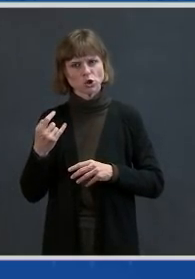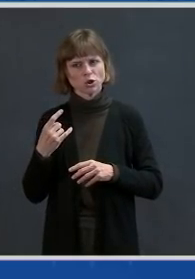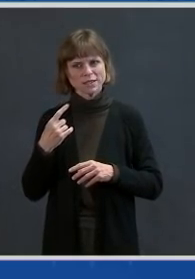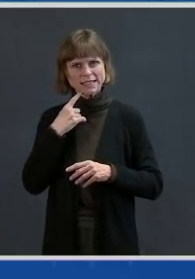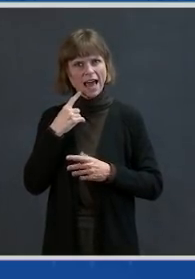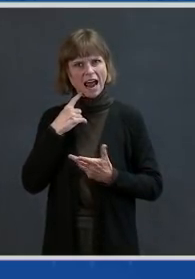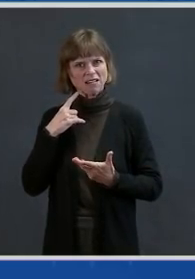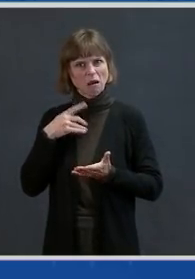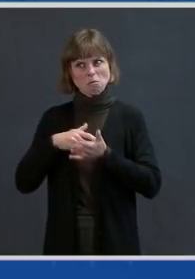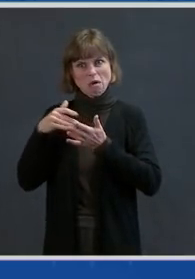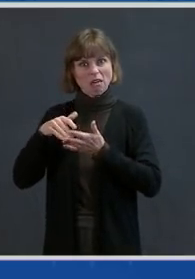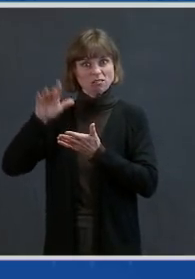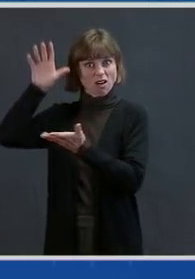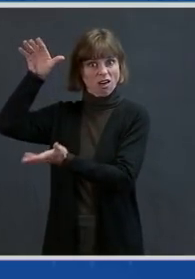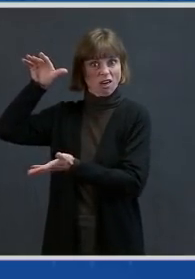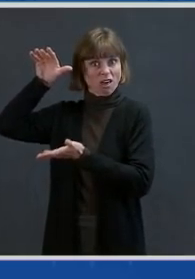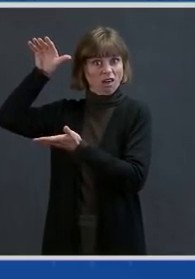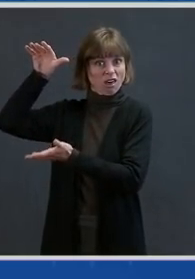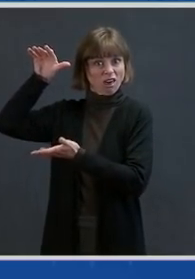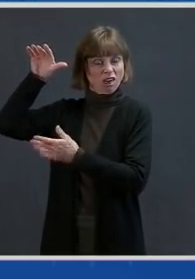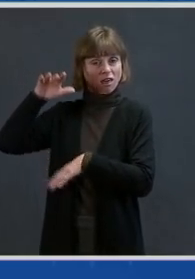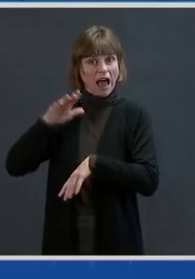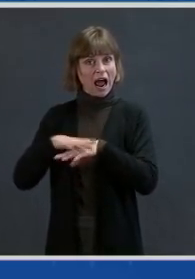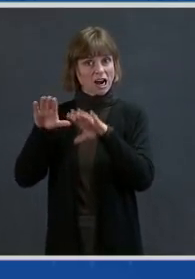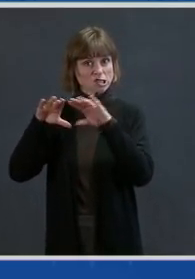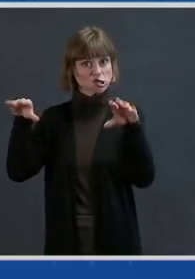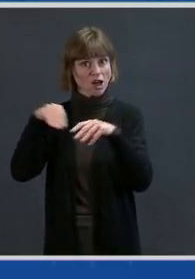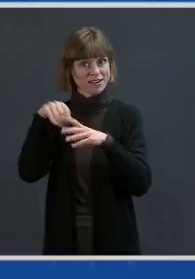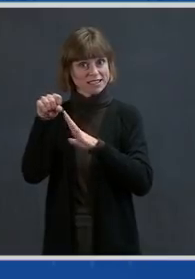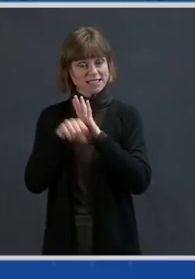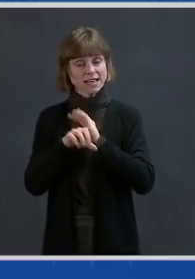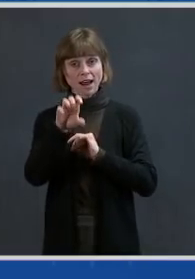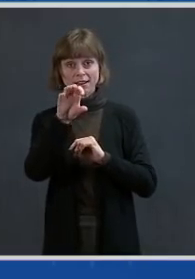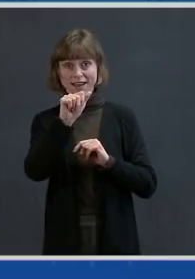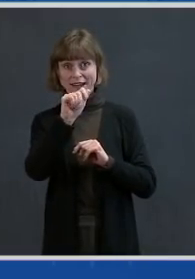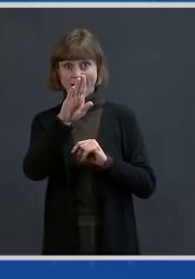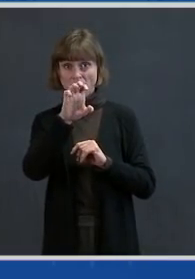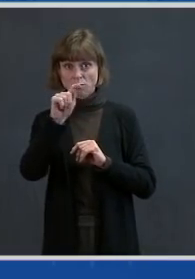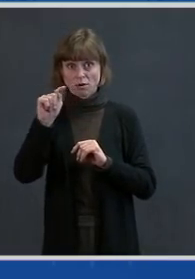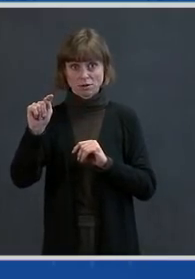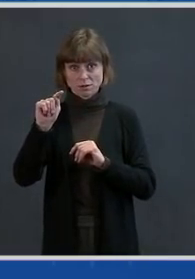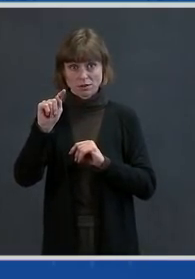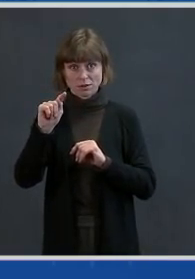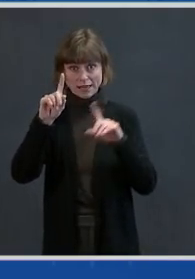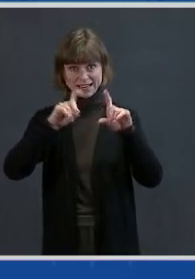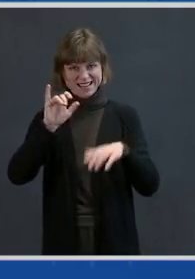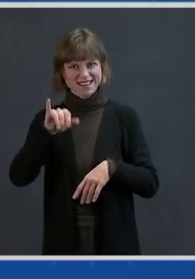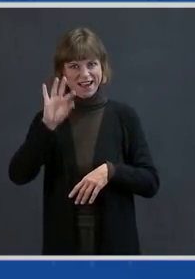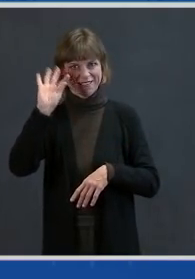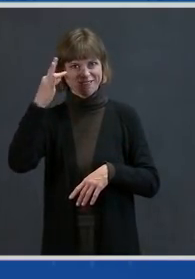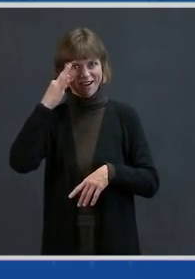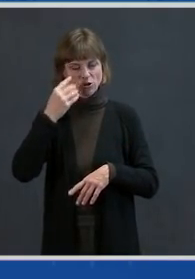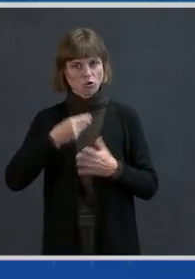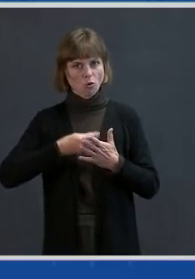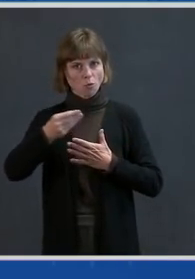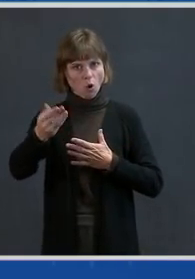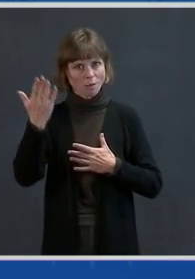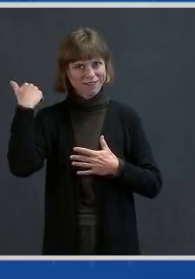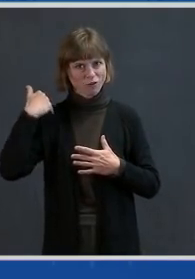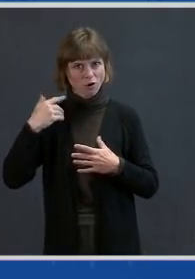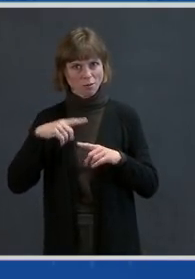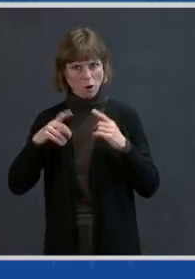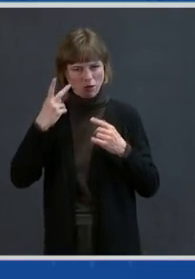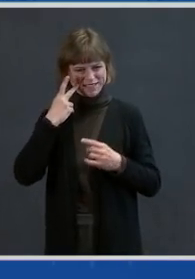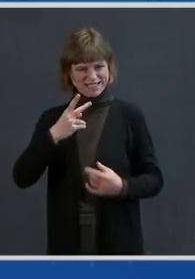shelves in states. The Abbott tests that the federal government purchased before. And then, you know, we're also seeing a decline in testing.